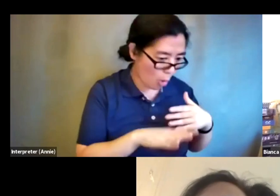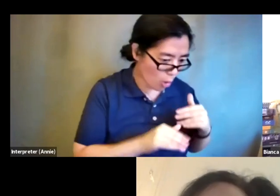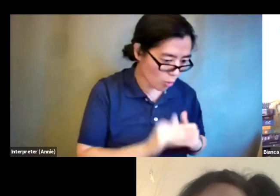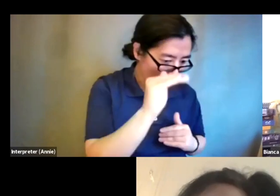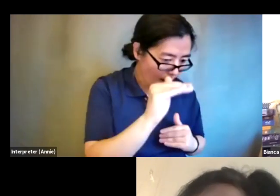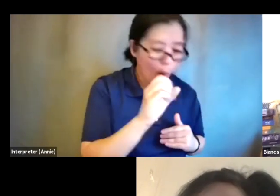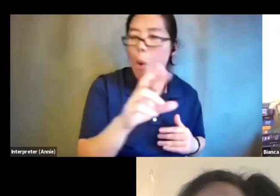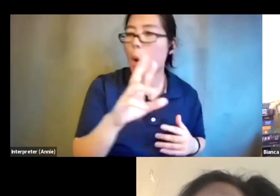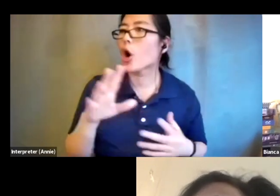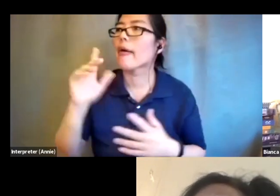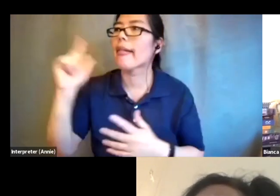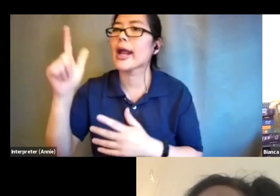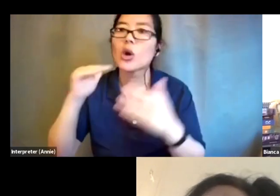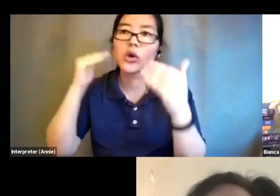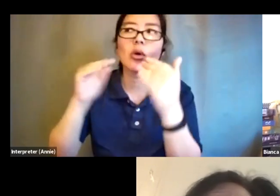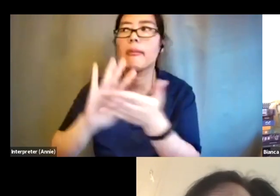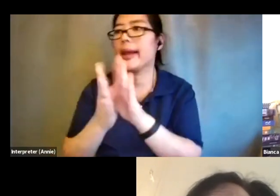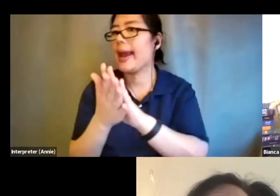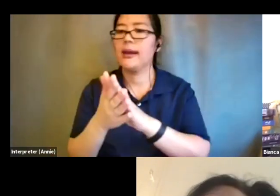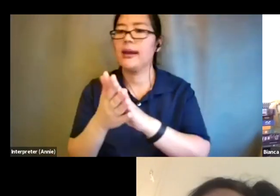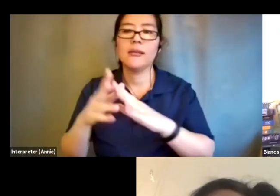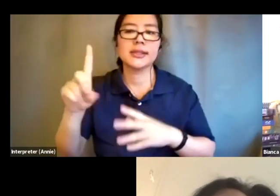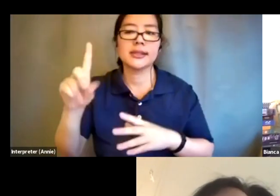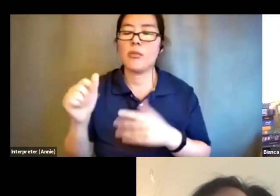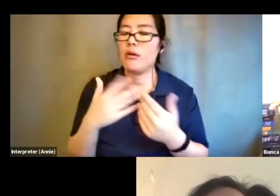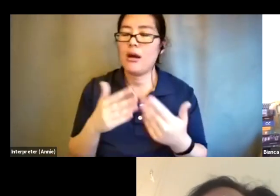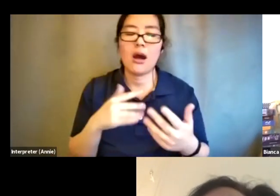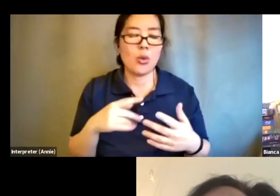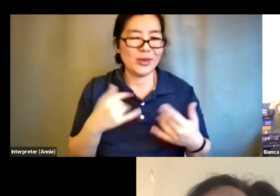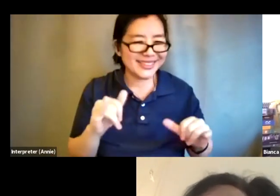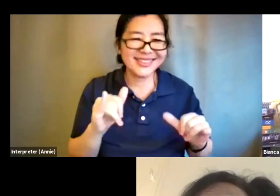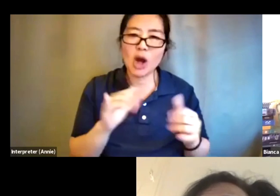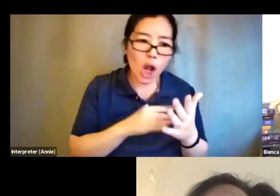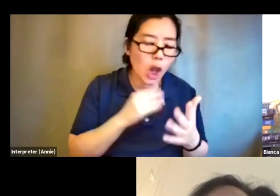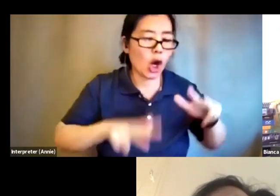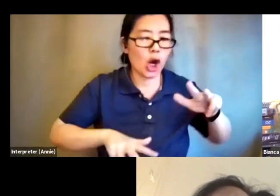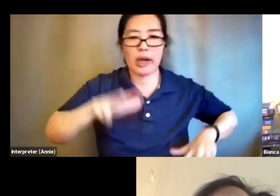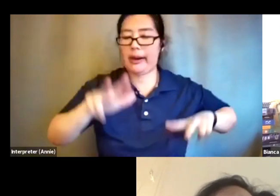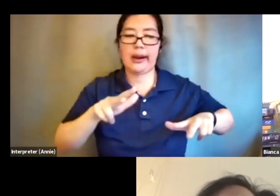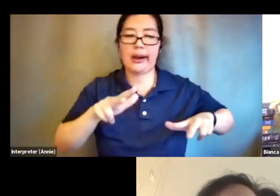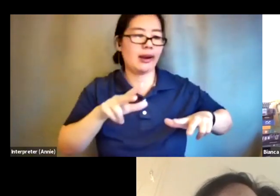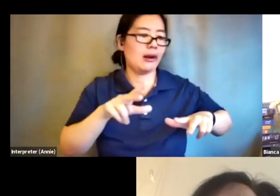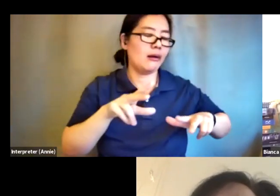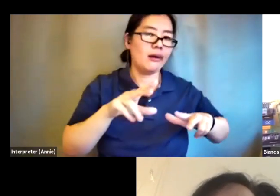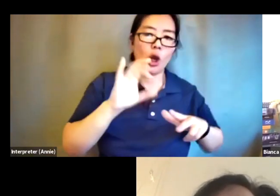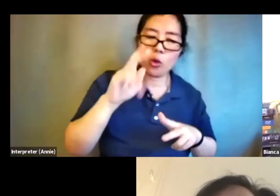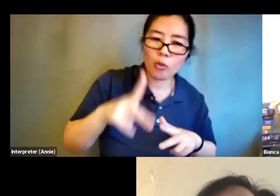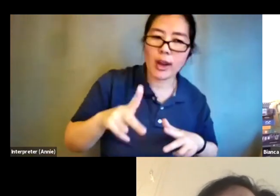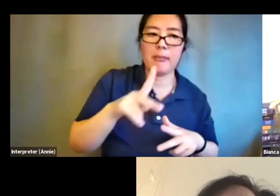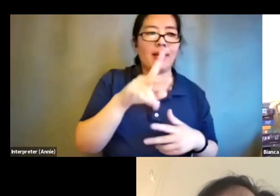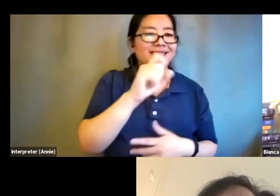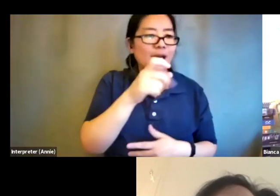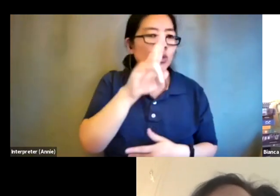or relearn about sex and sexuality and crypt desirability on our own because we are so oppressed by